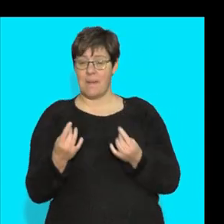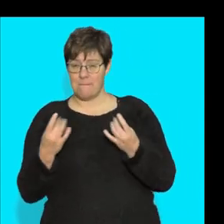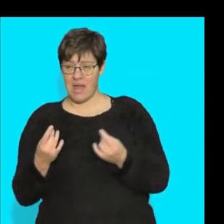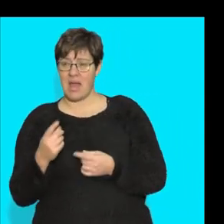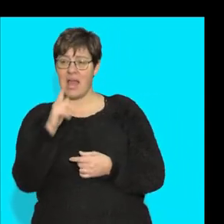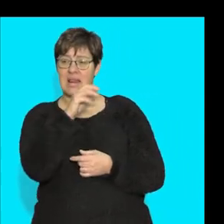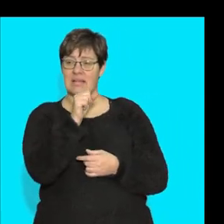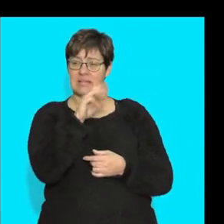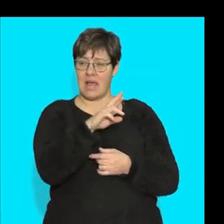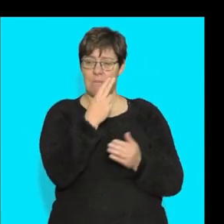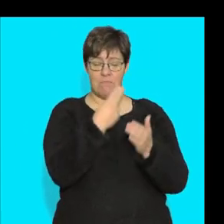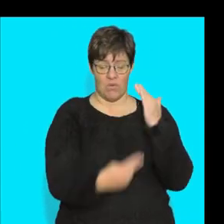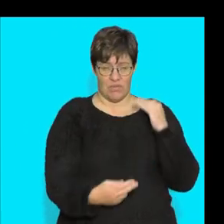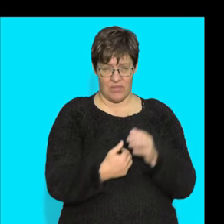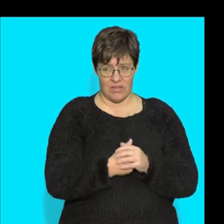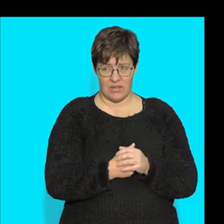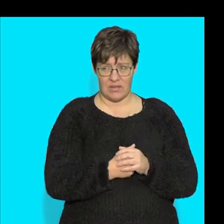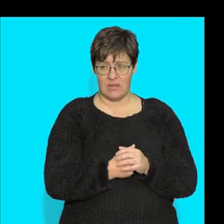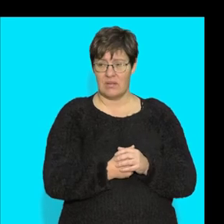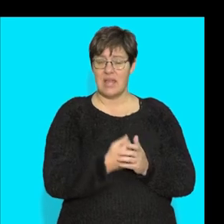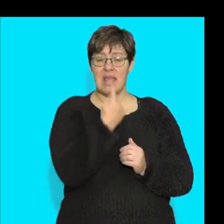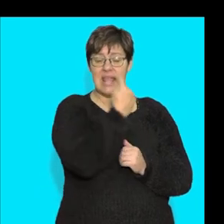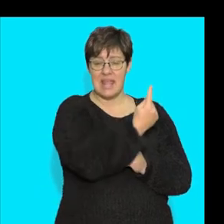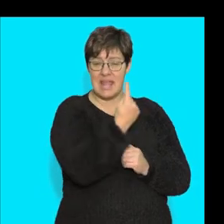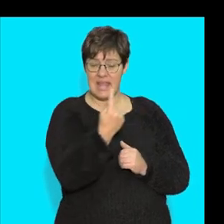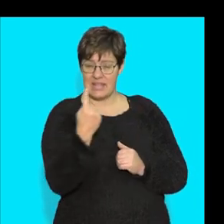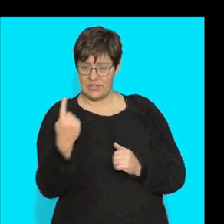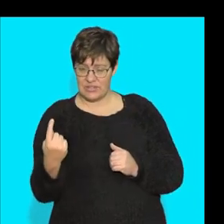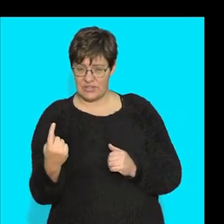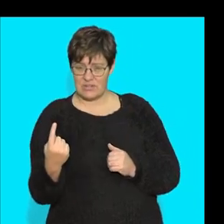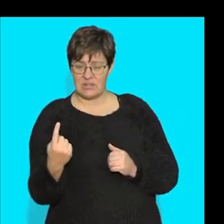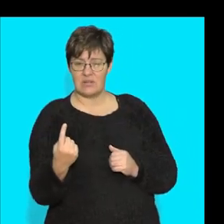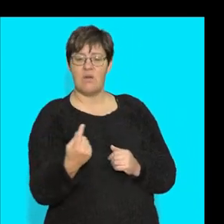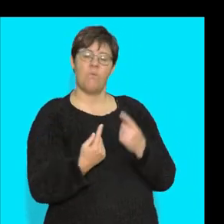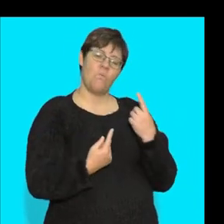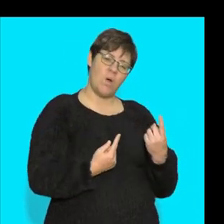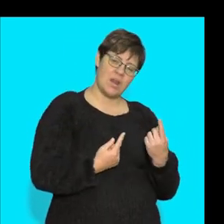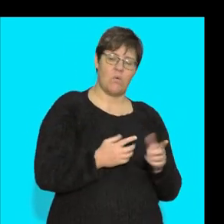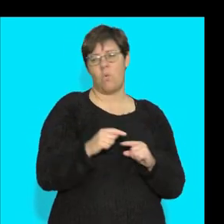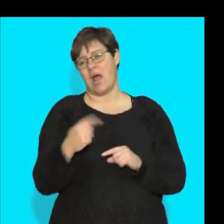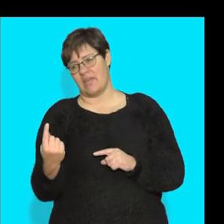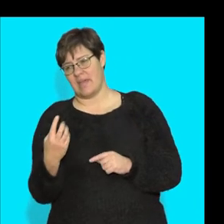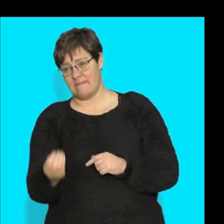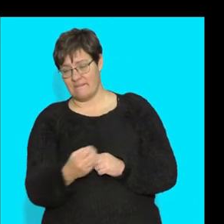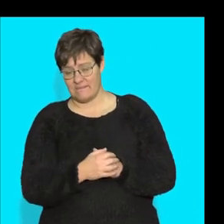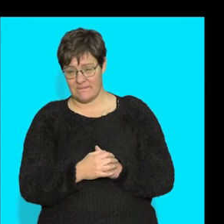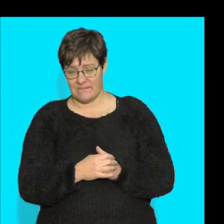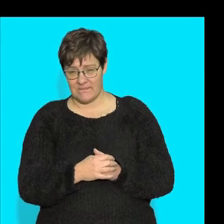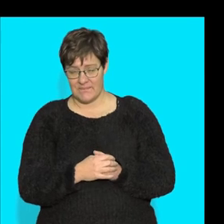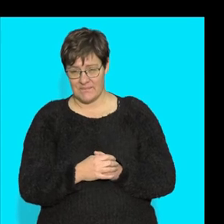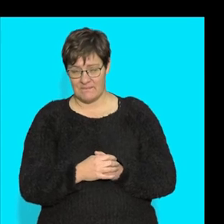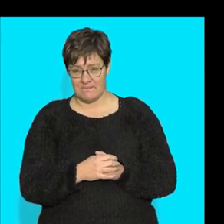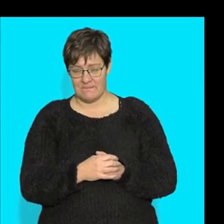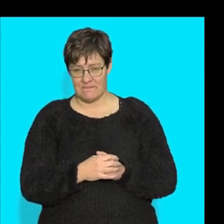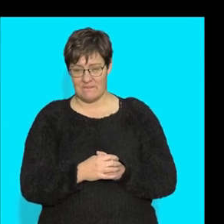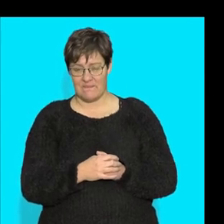number all right each one of them might have one or the other okay so guys let's start